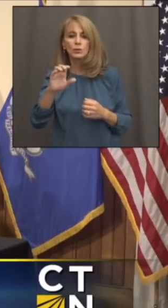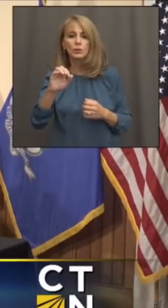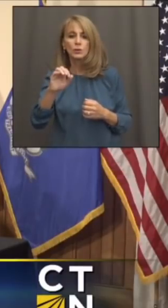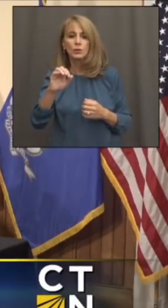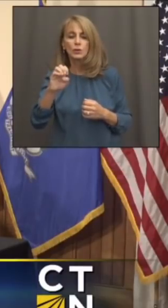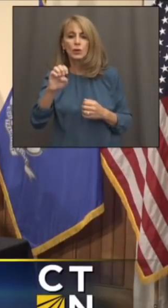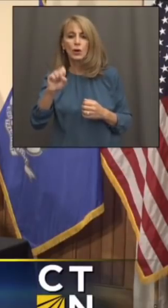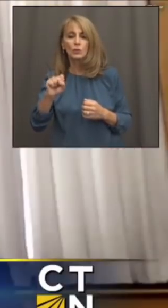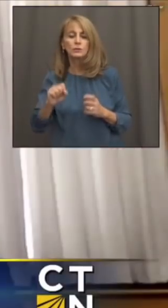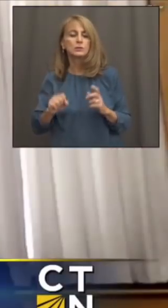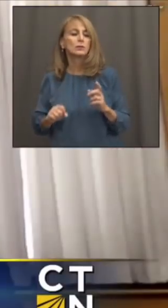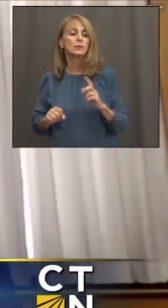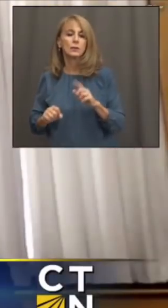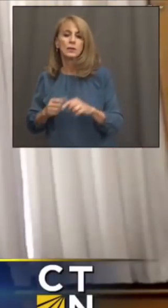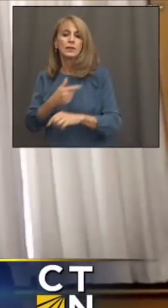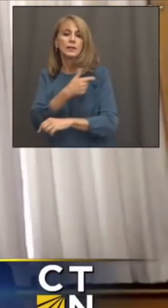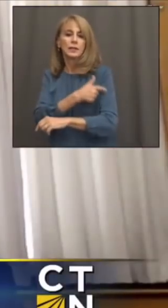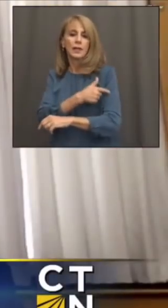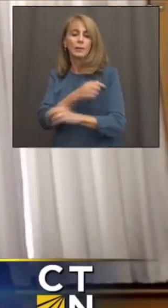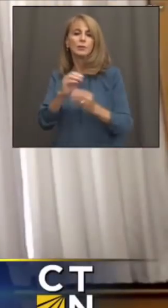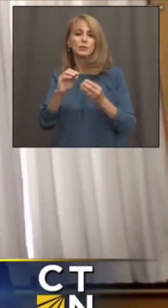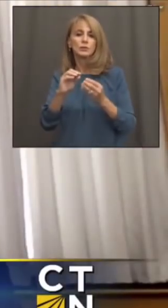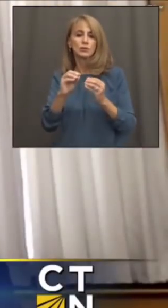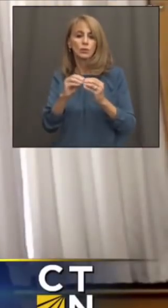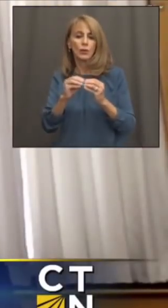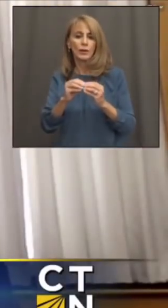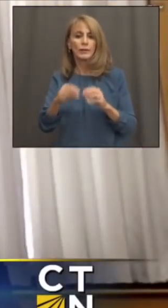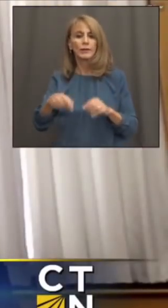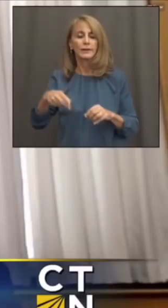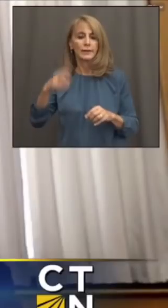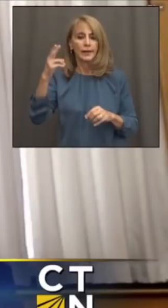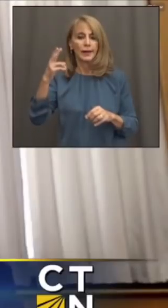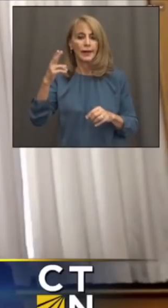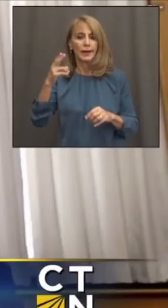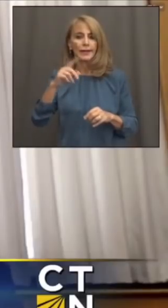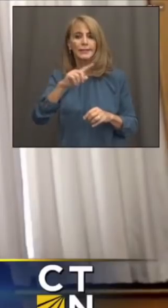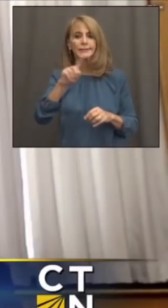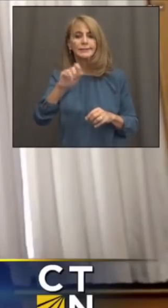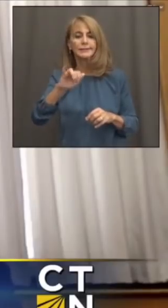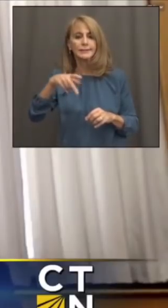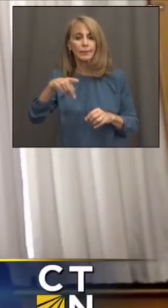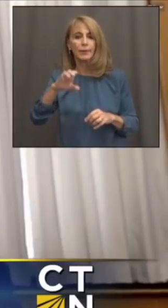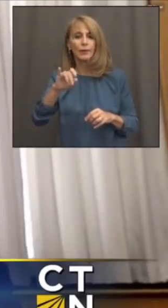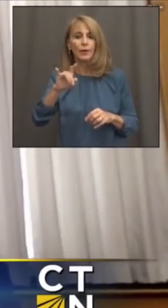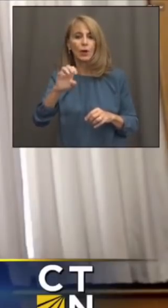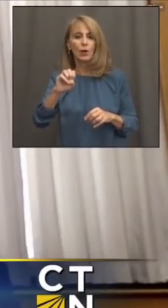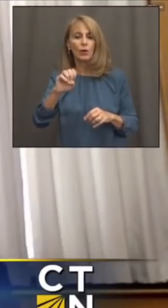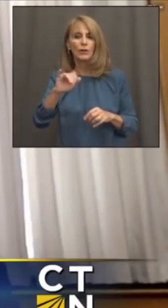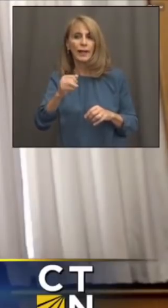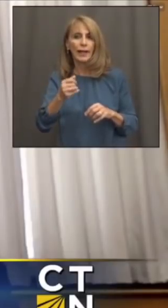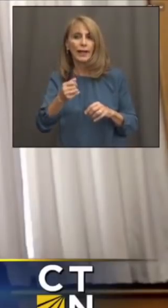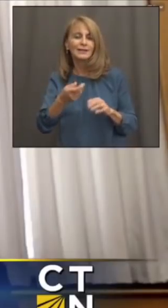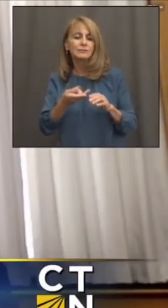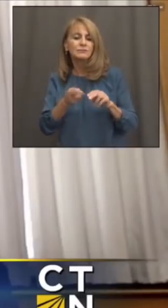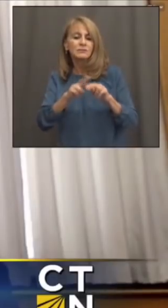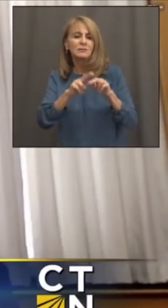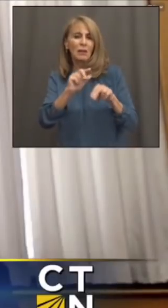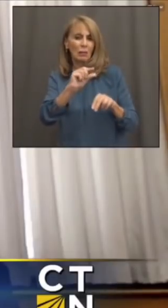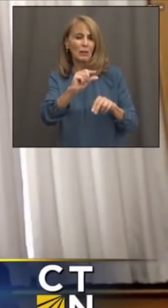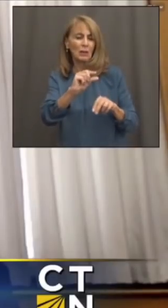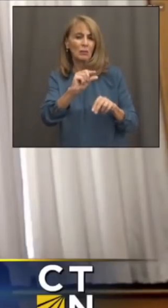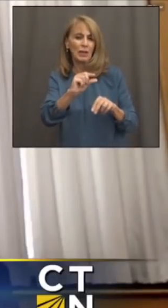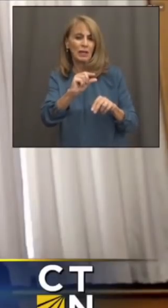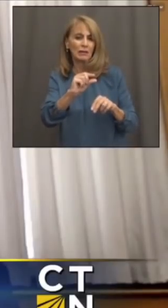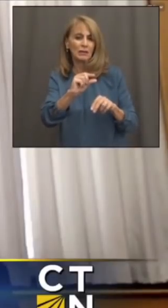Yes, the vaccination rates amongst our high SBI zip codes. So it ticked up another percentage point this week. So continuing